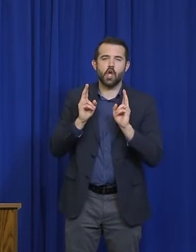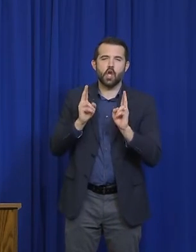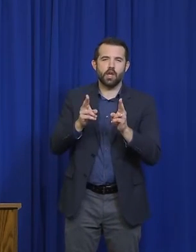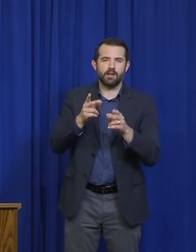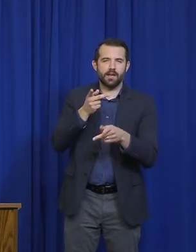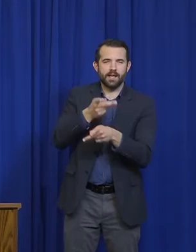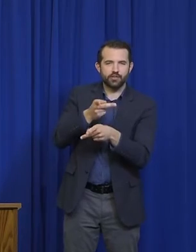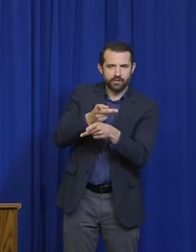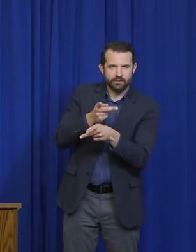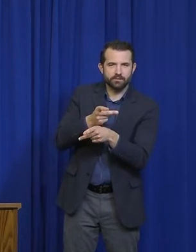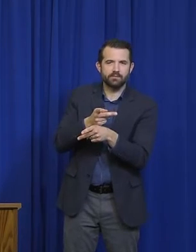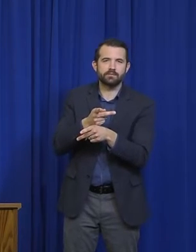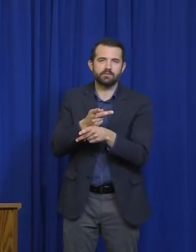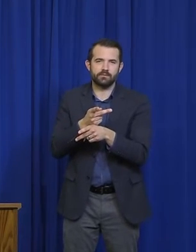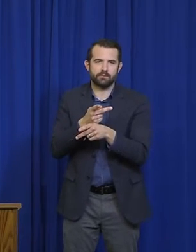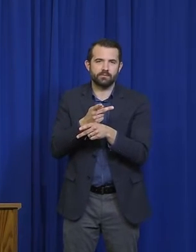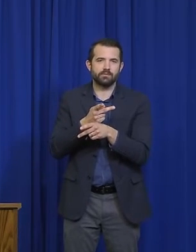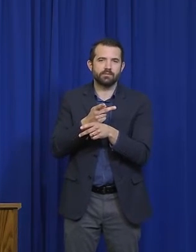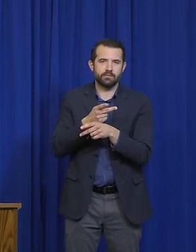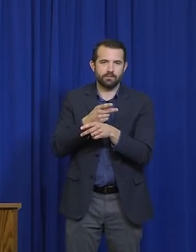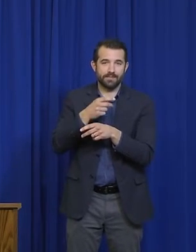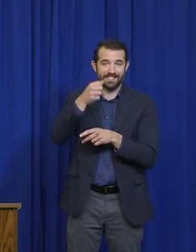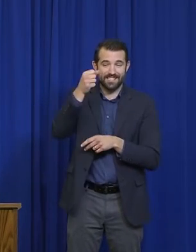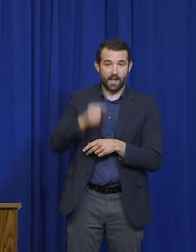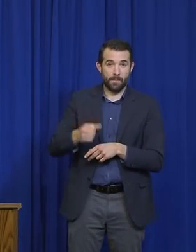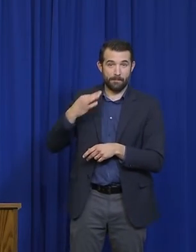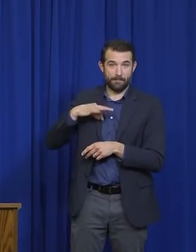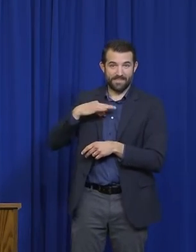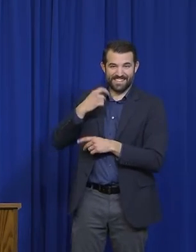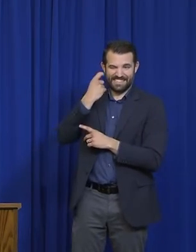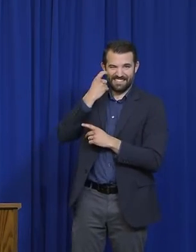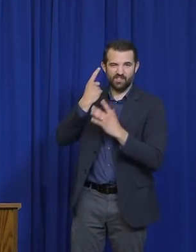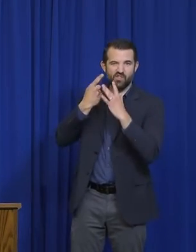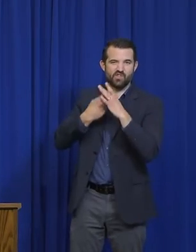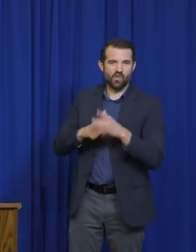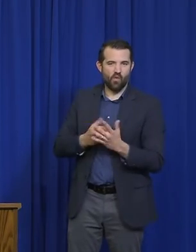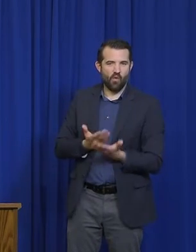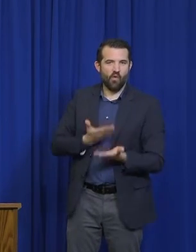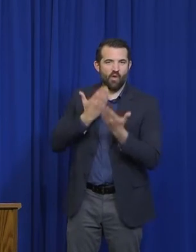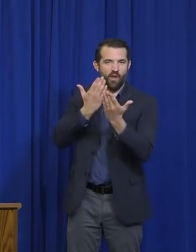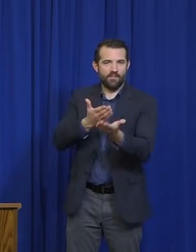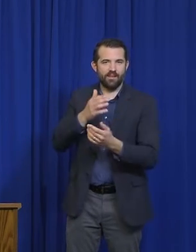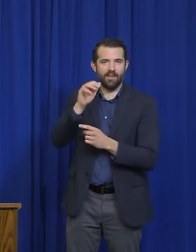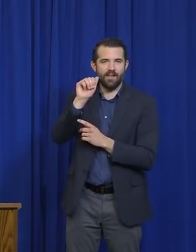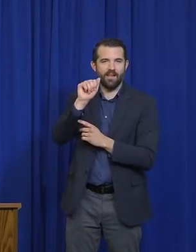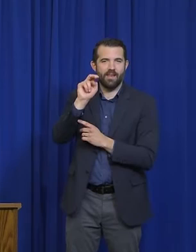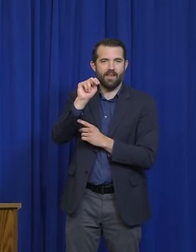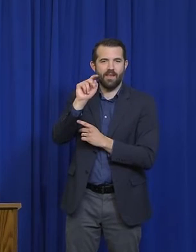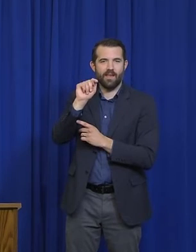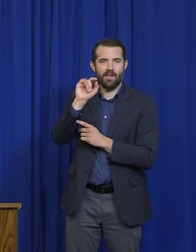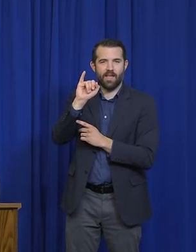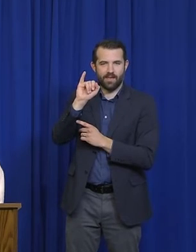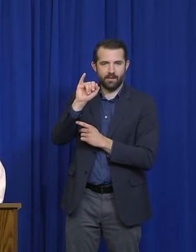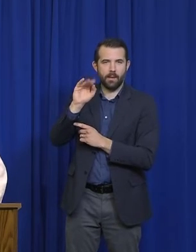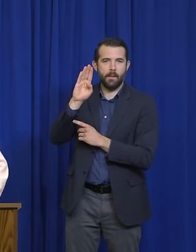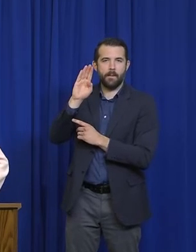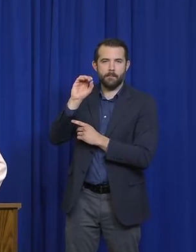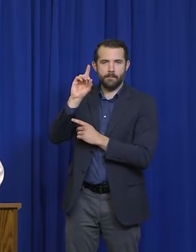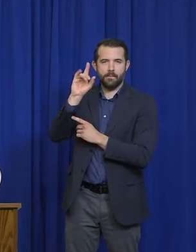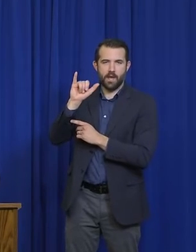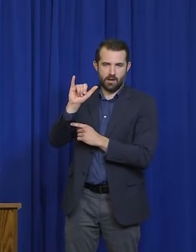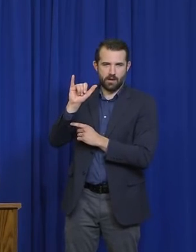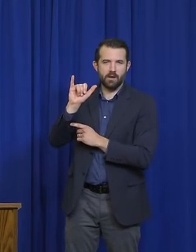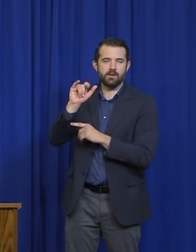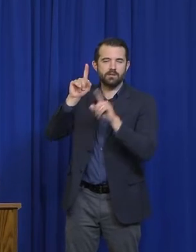Southern Maine, that started this week offering antibody tests to patients, $135, I think.